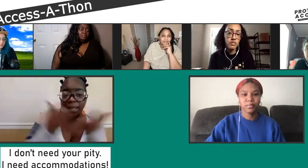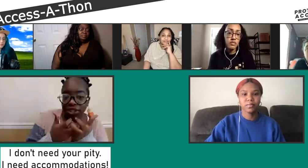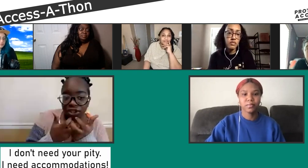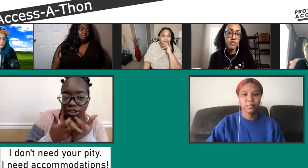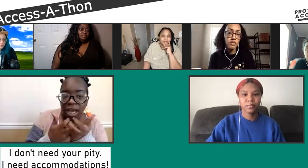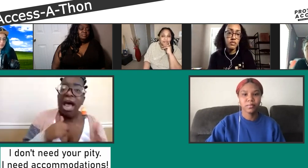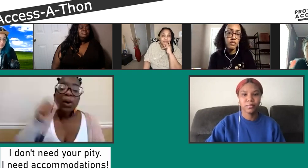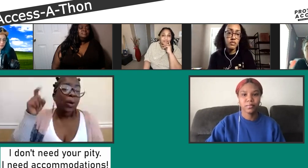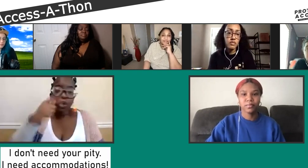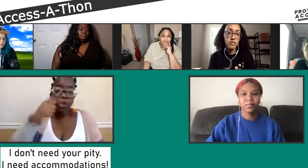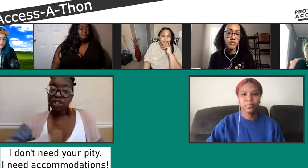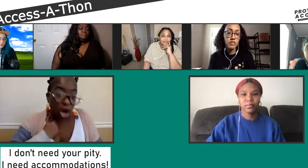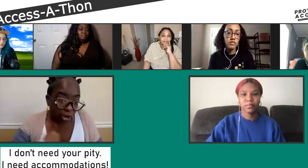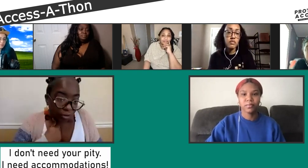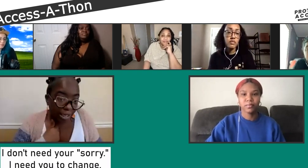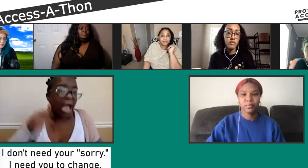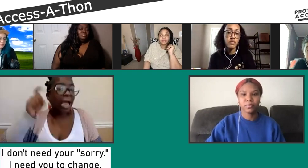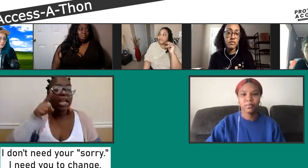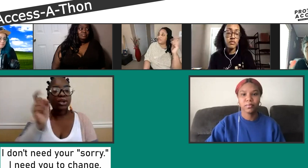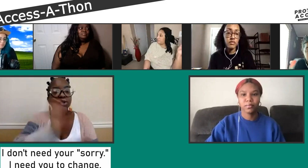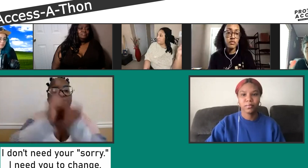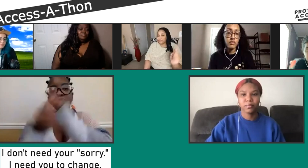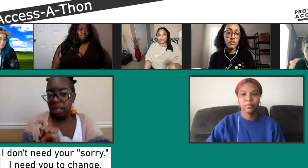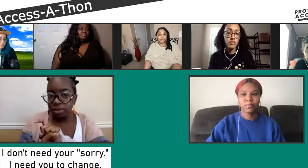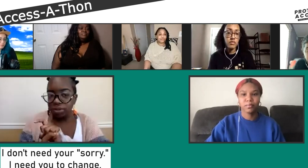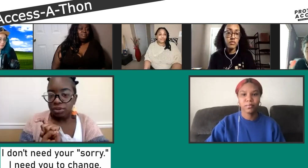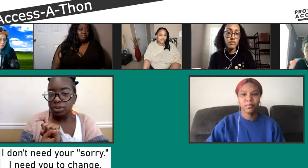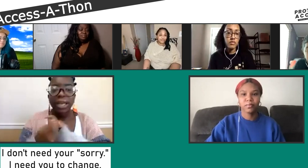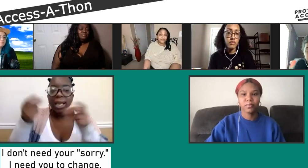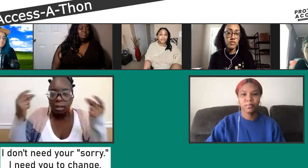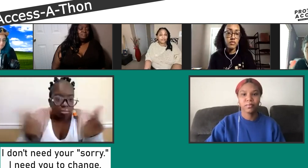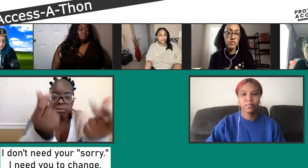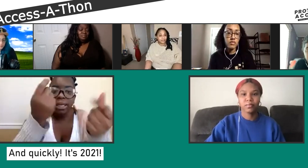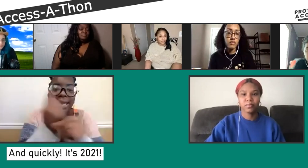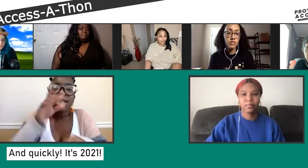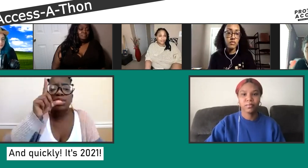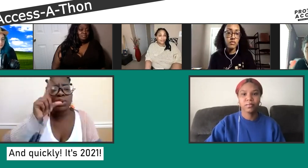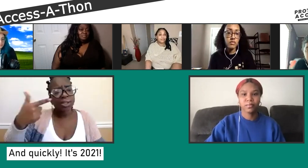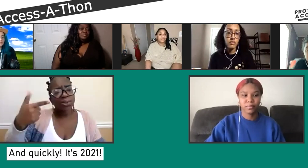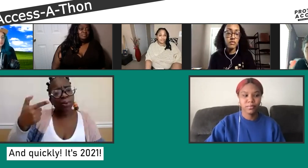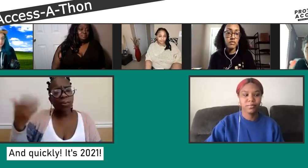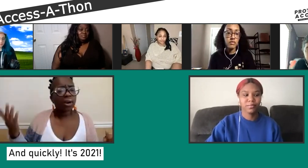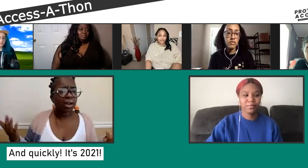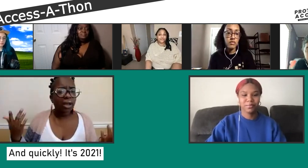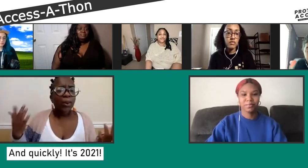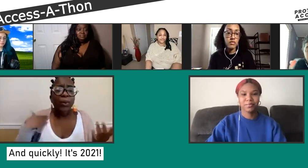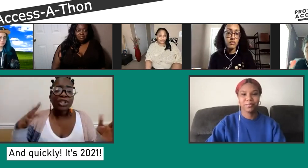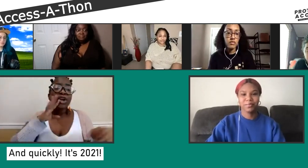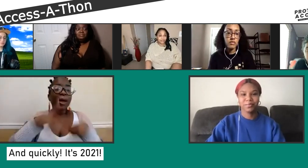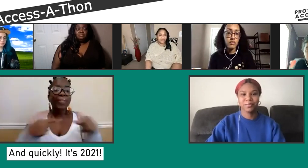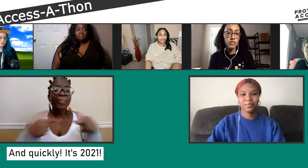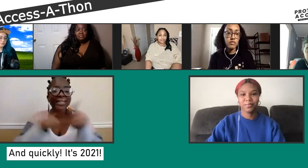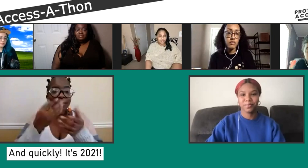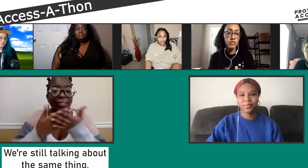don't need your pity. I need accommodations. I don't need your sorries. I don't need your apologies. I need change, right? Let's get it going. It's